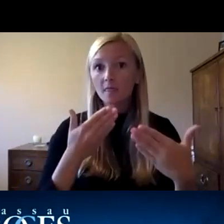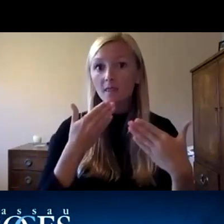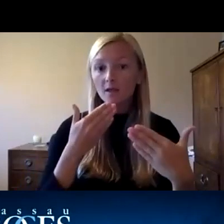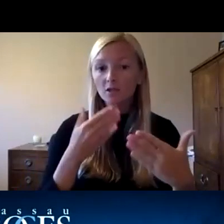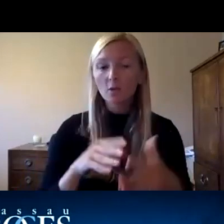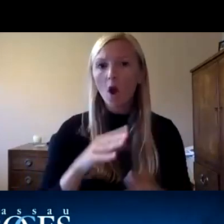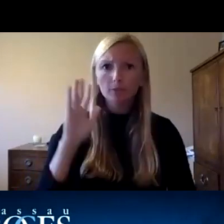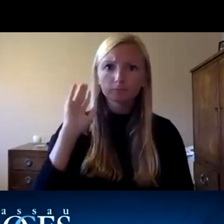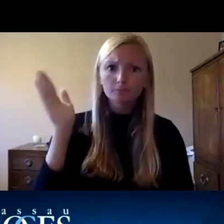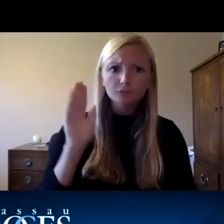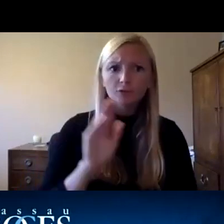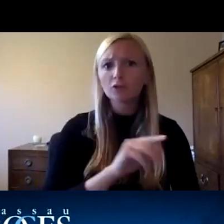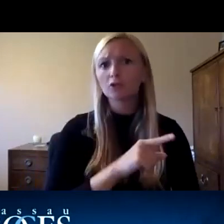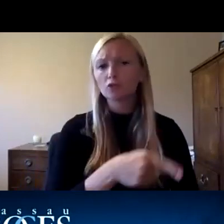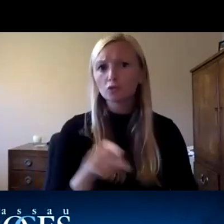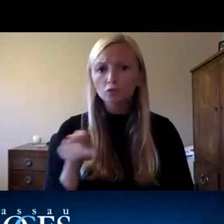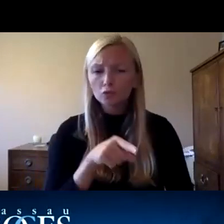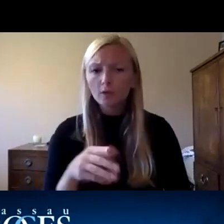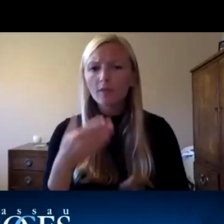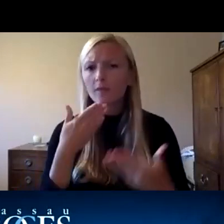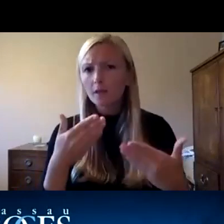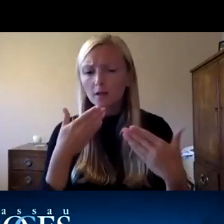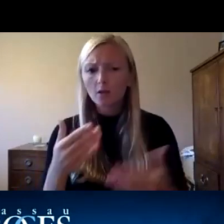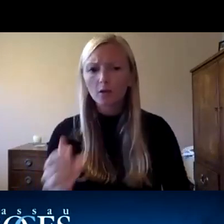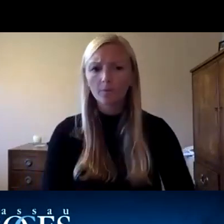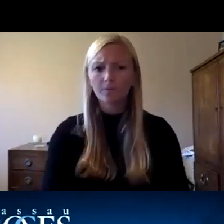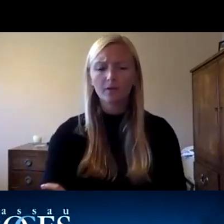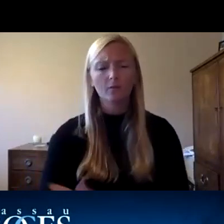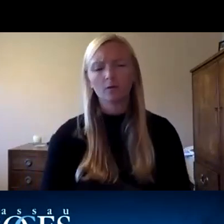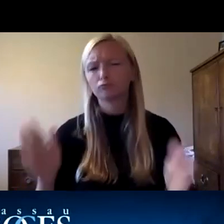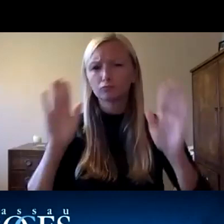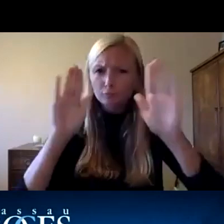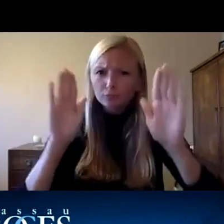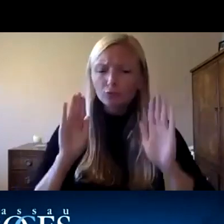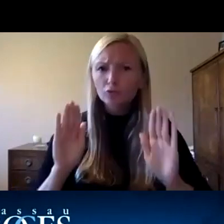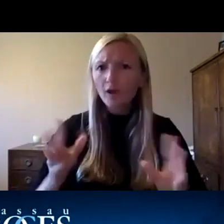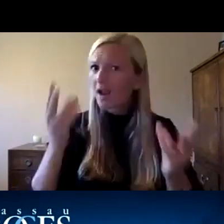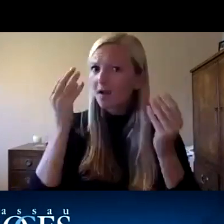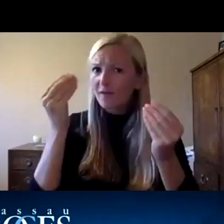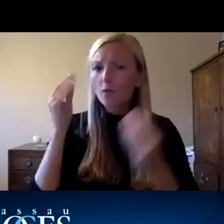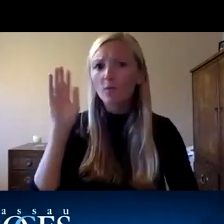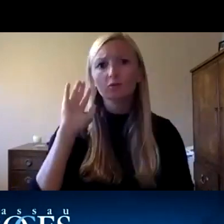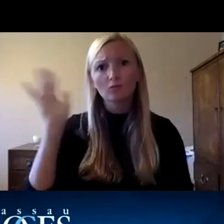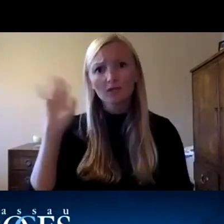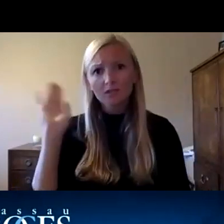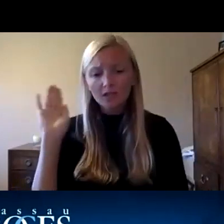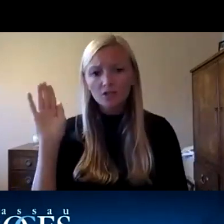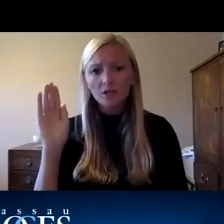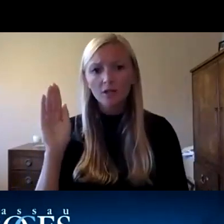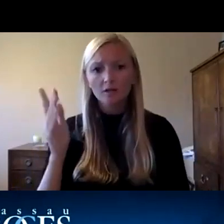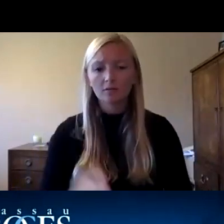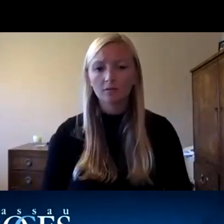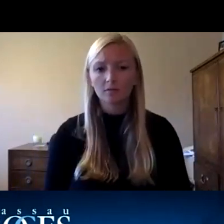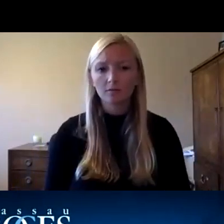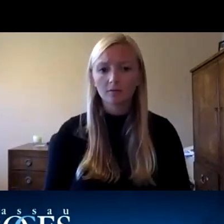speakers tracy graham and janine katab for an excellent and a very informative um presentation on such an